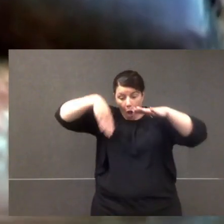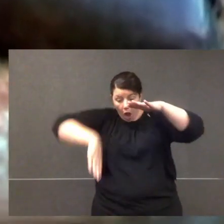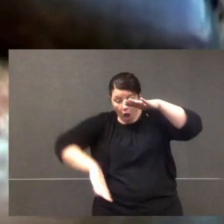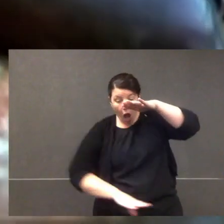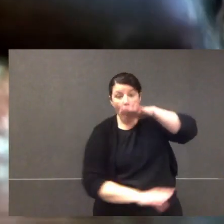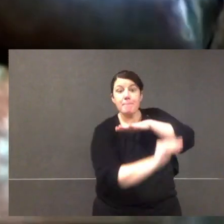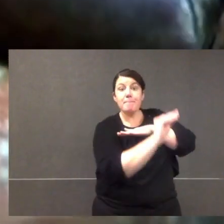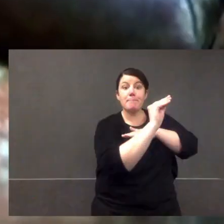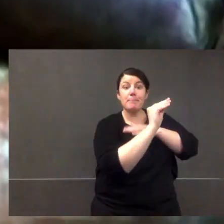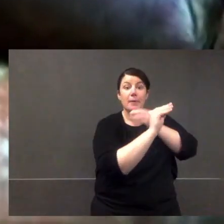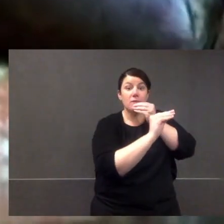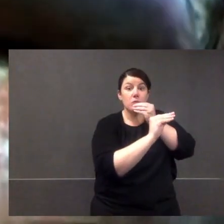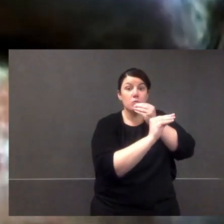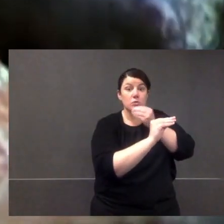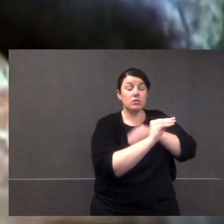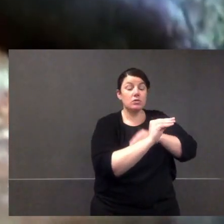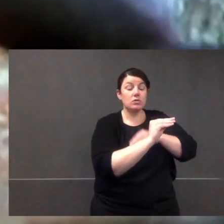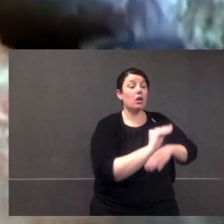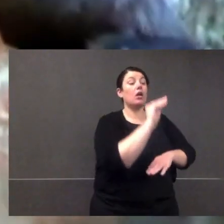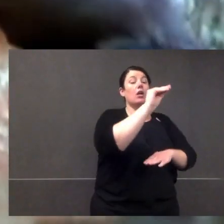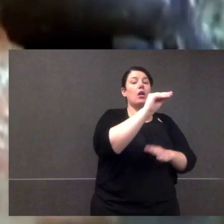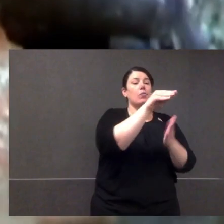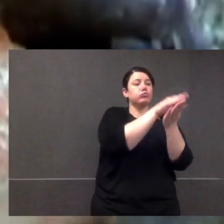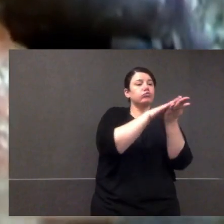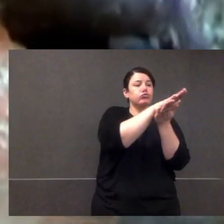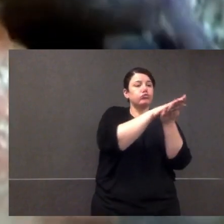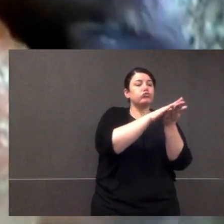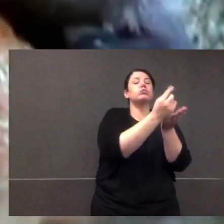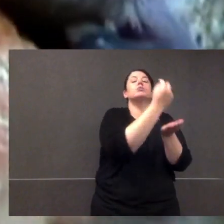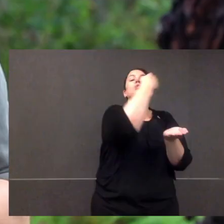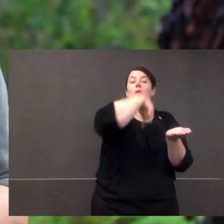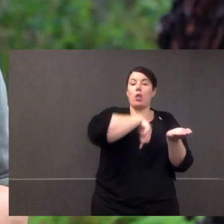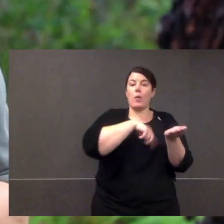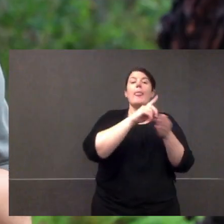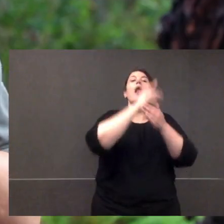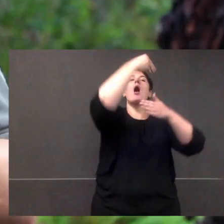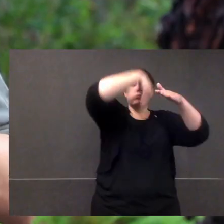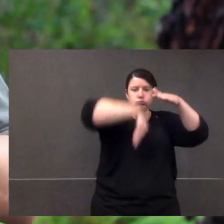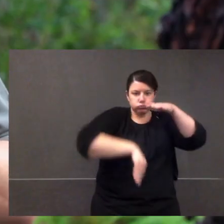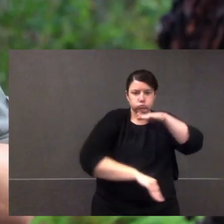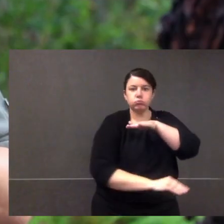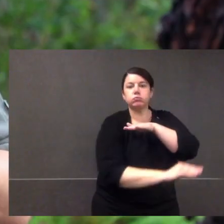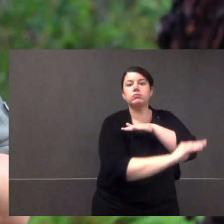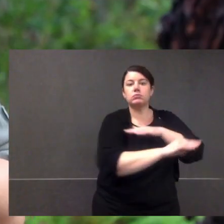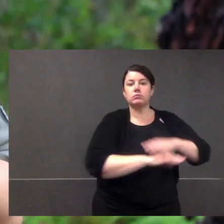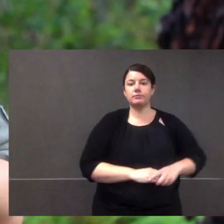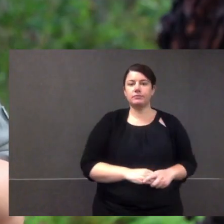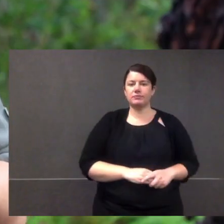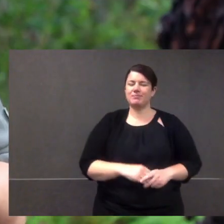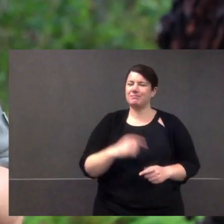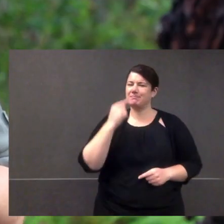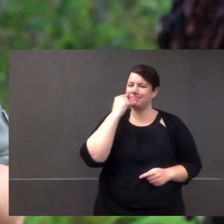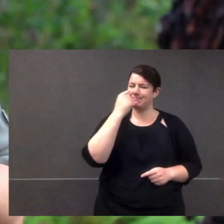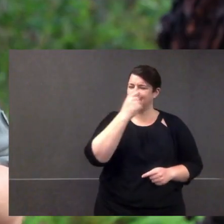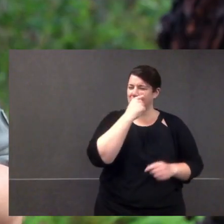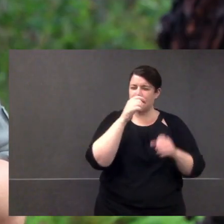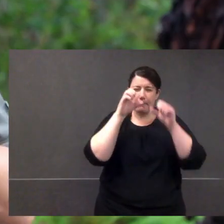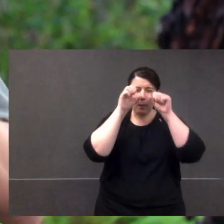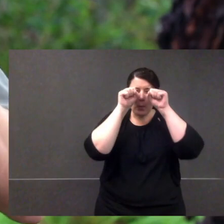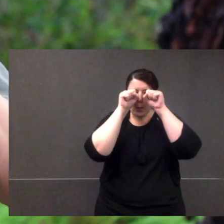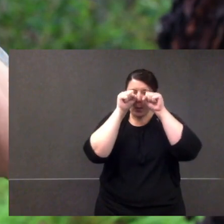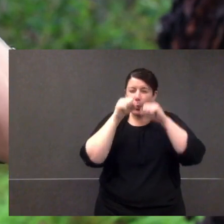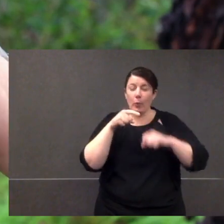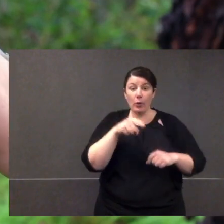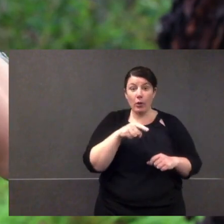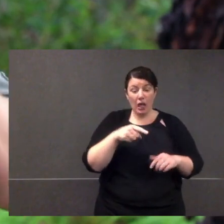and little cheek pouches. So it catches that food underwater, but it has to come up to the surface to grind it up and swallow it. Then it dives again.